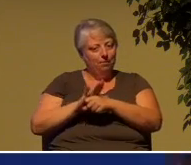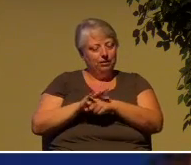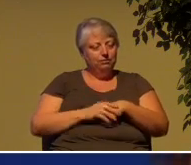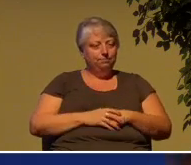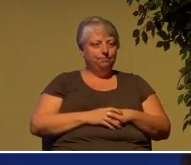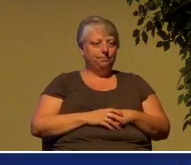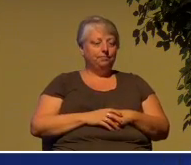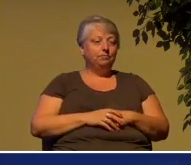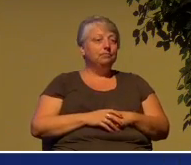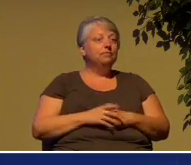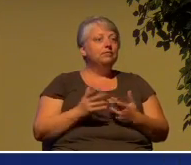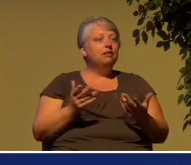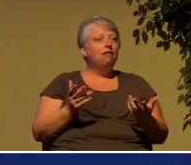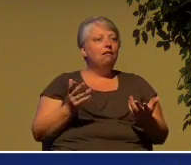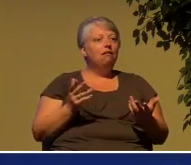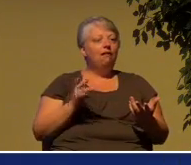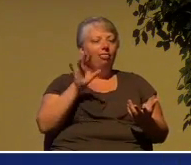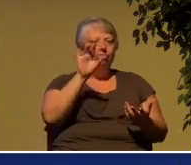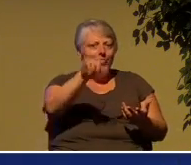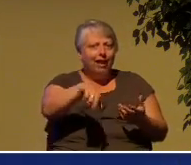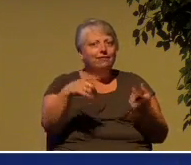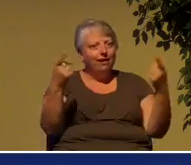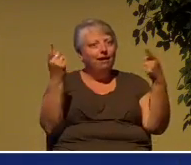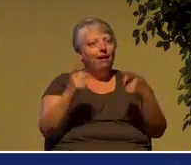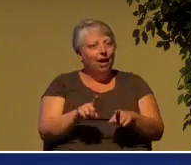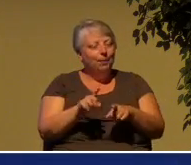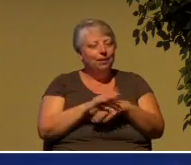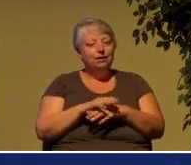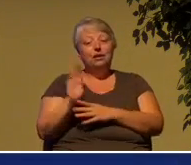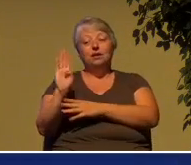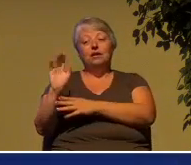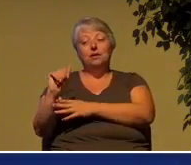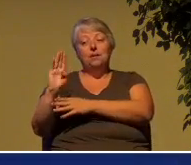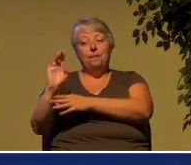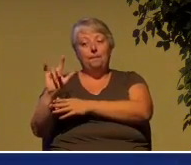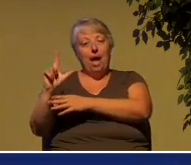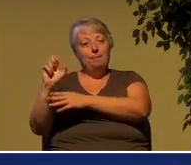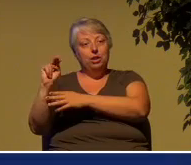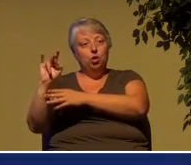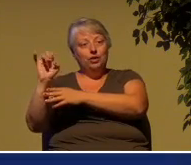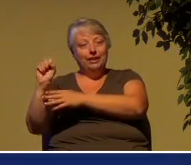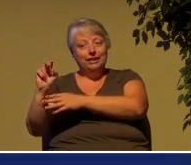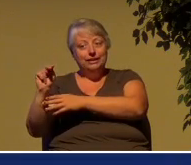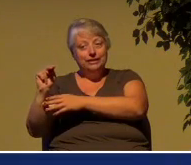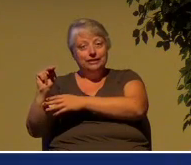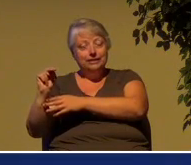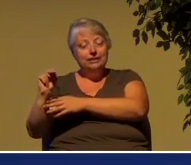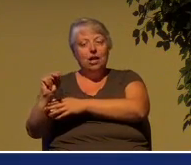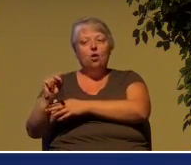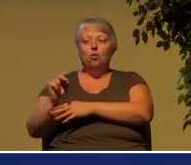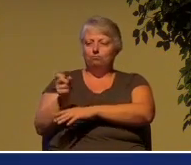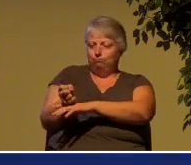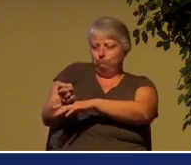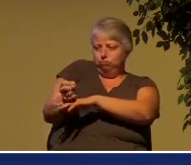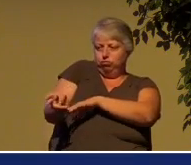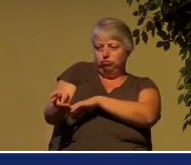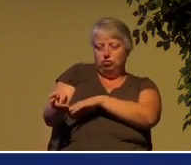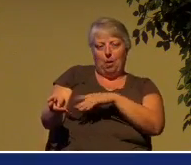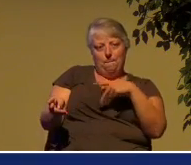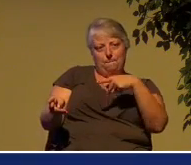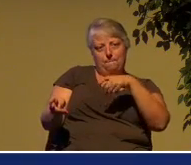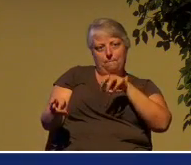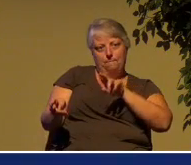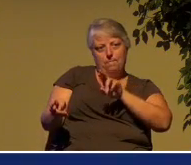Testament, that's exactly what happened. The Babylonians were defeated by the Persians. The Persians under King